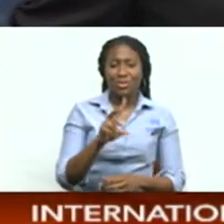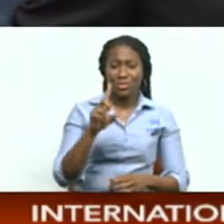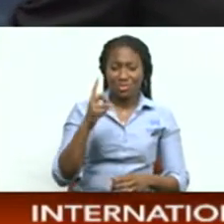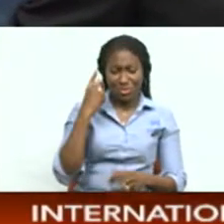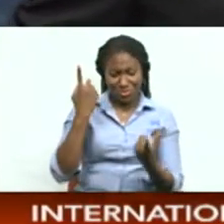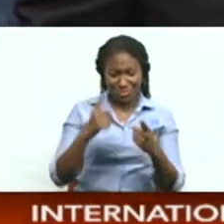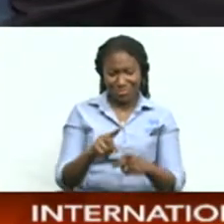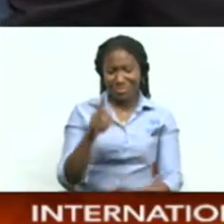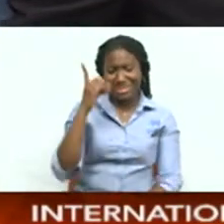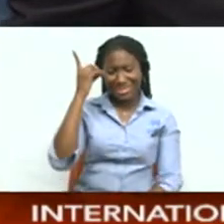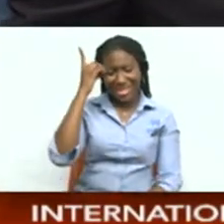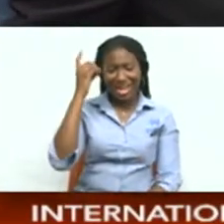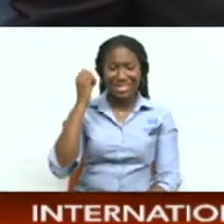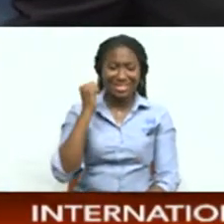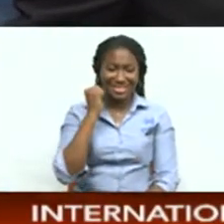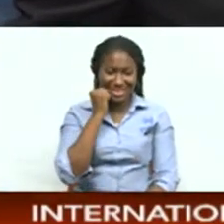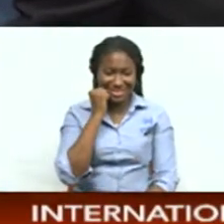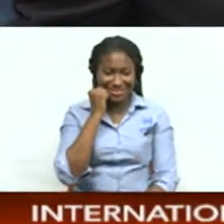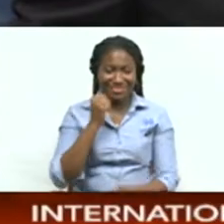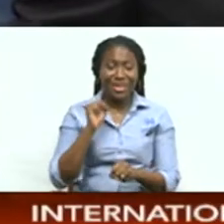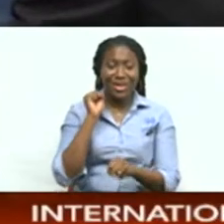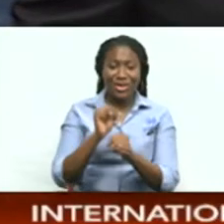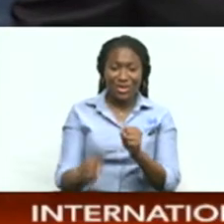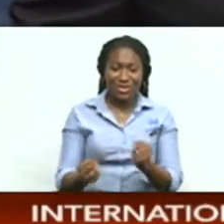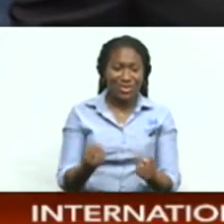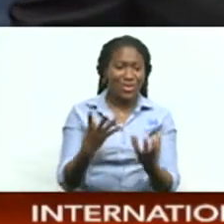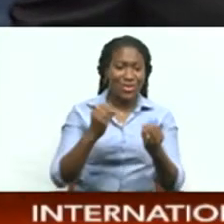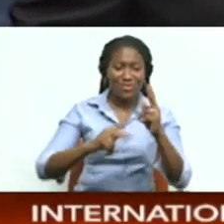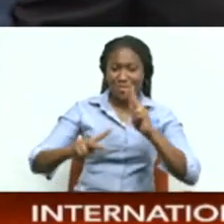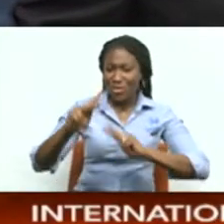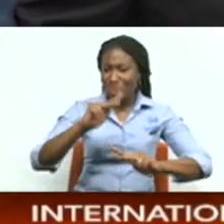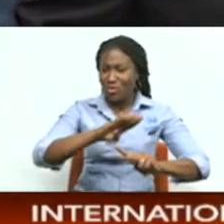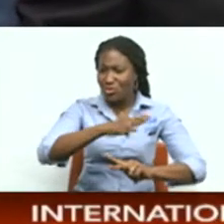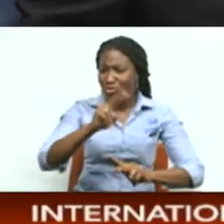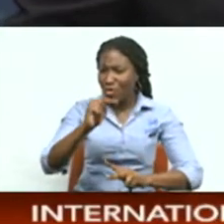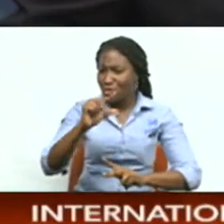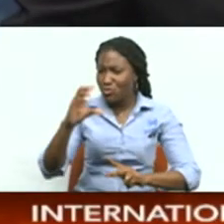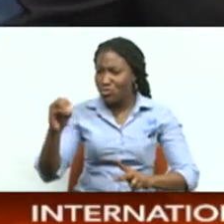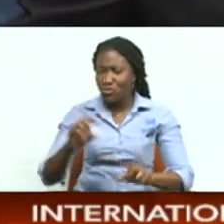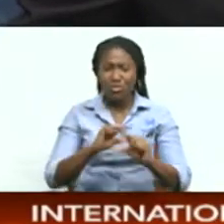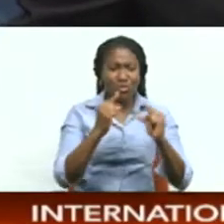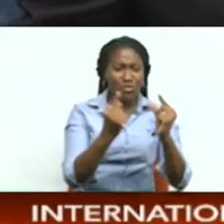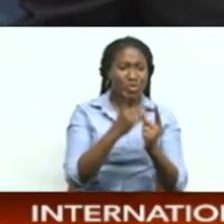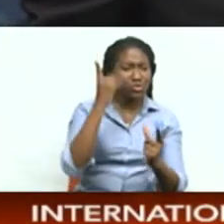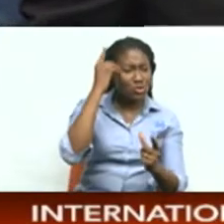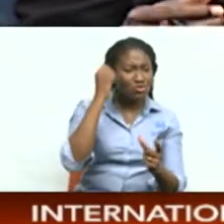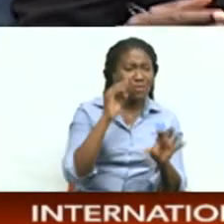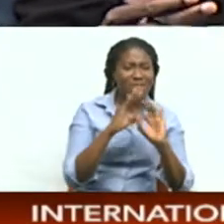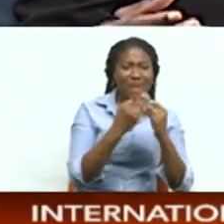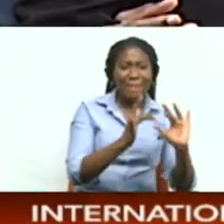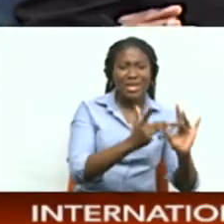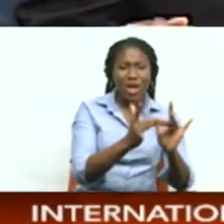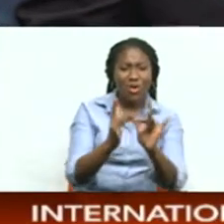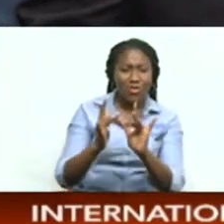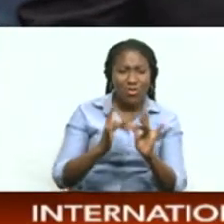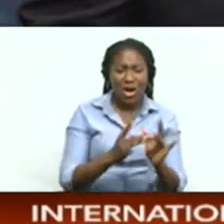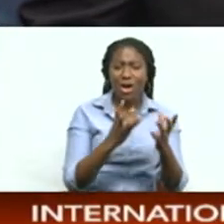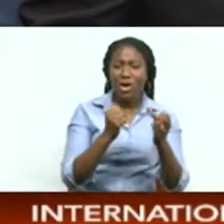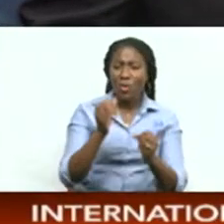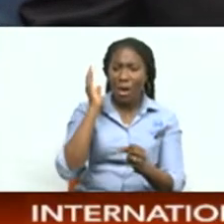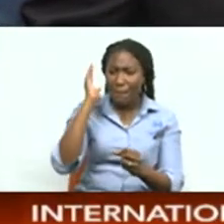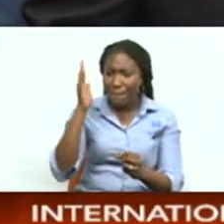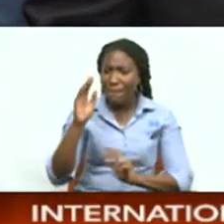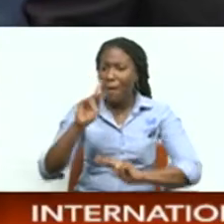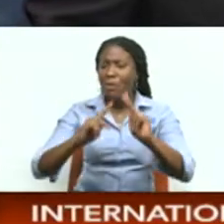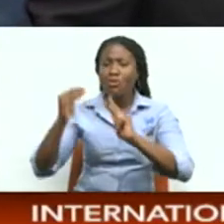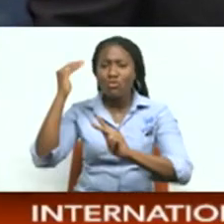causes down syndrome answering the calls by many advocacy groups including the down syndrome family network for more awareness and inclusion